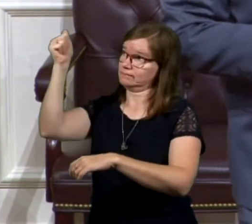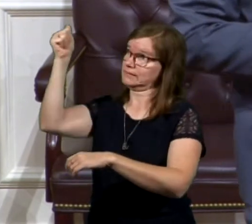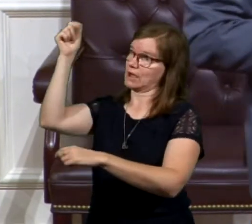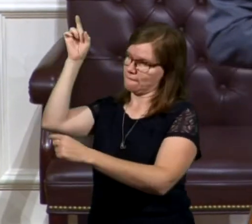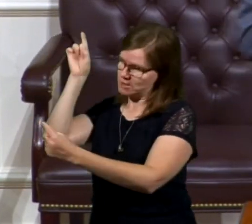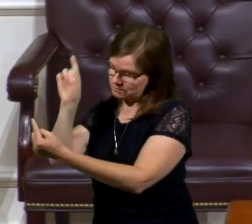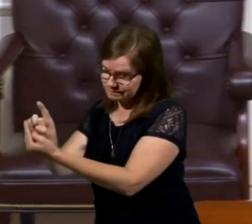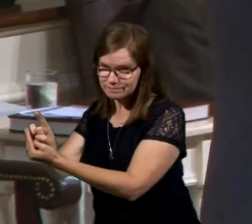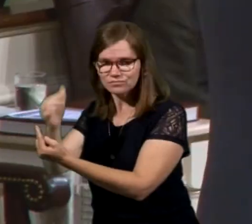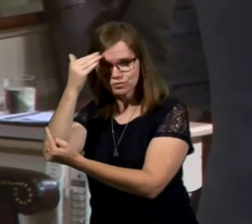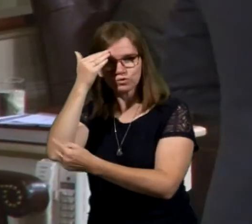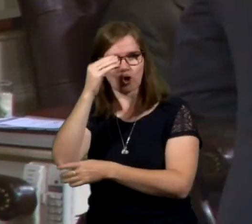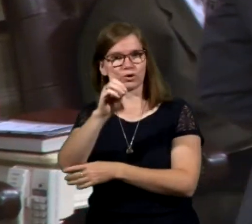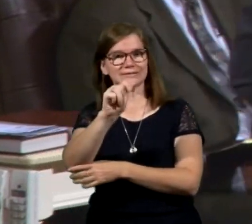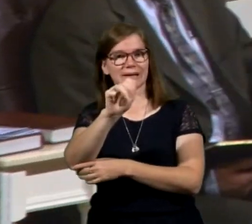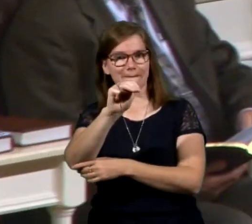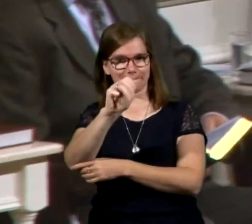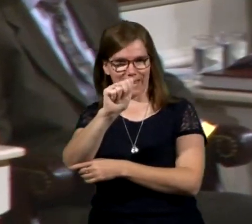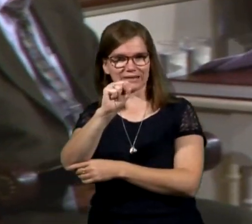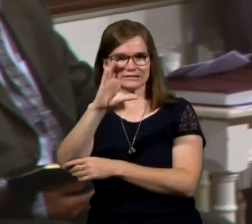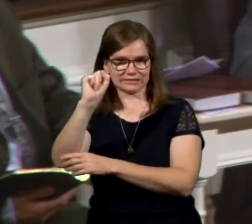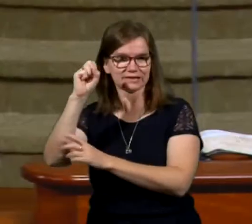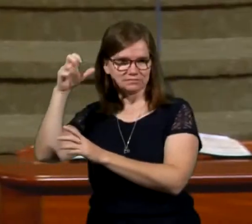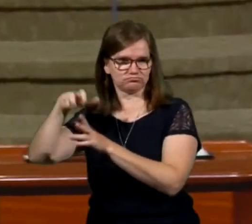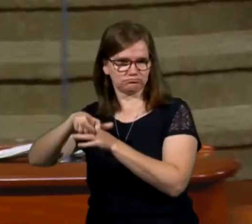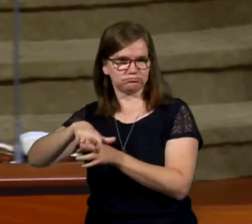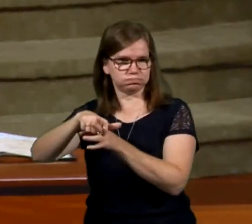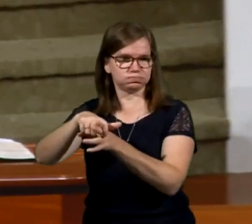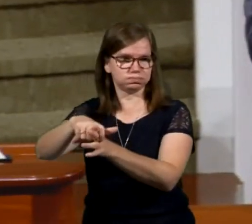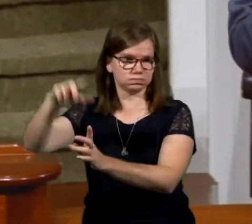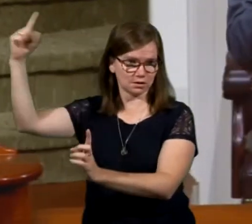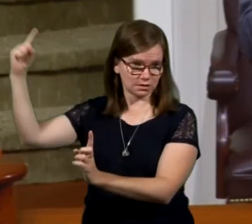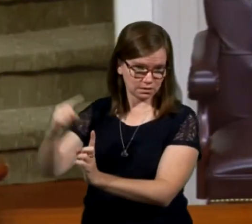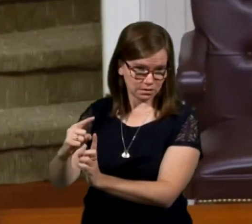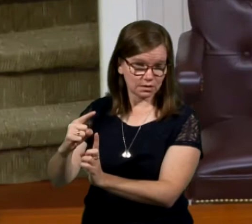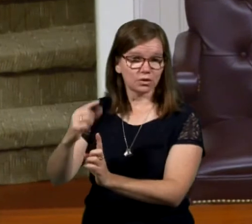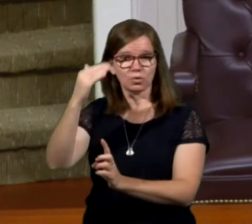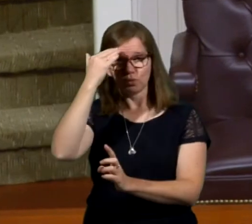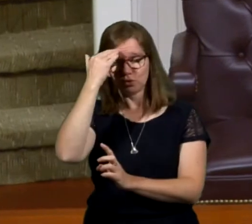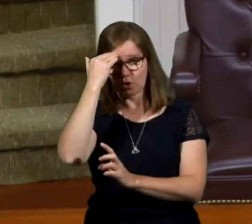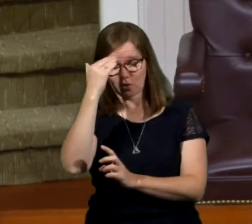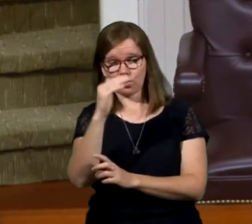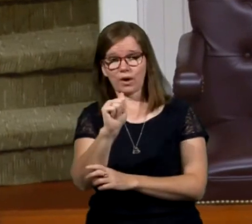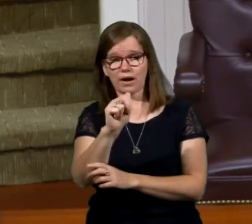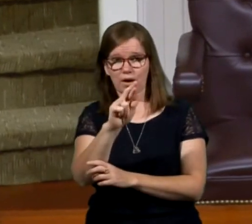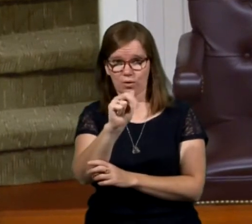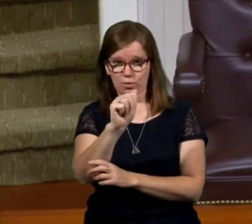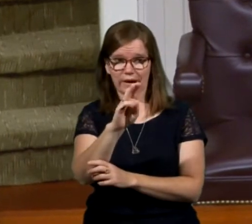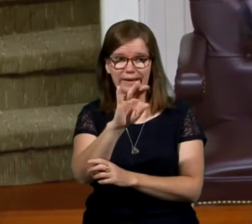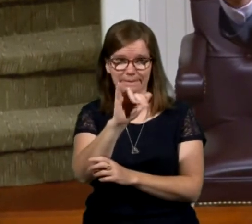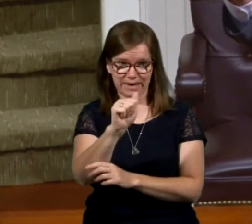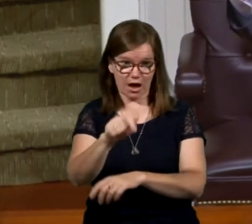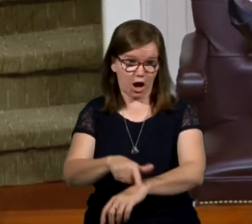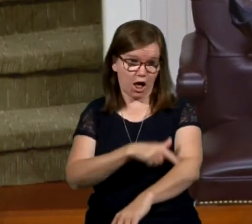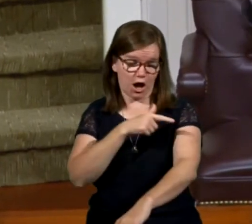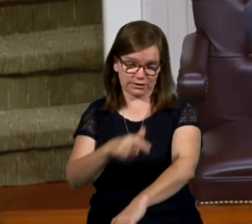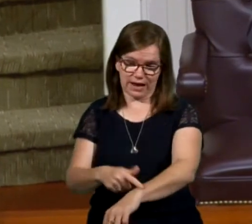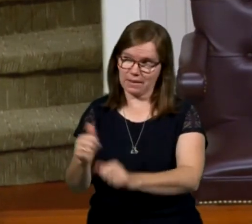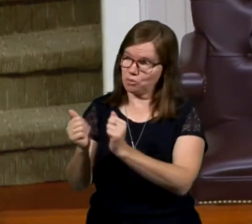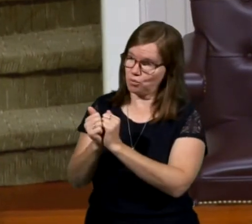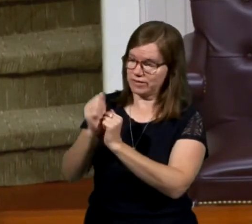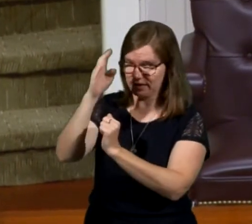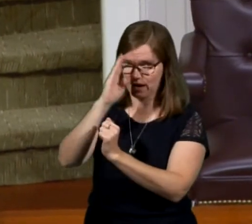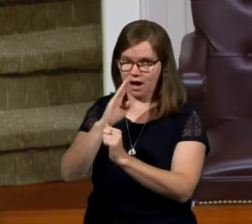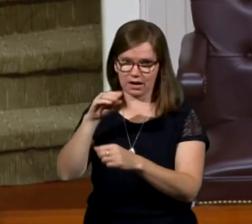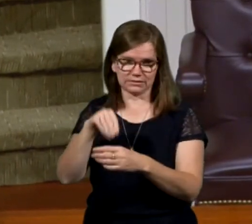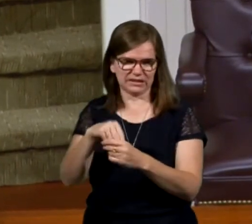We know he met him on the road to Damascus. We know he spent time with him in the area of Arabia. That would be a second time where he spent long times with him, according